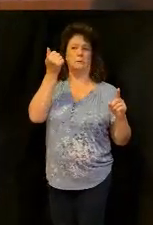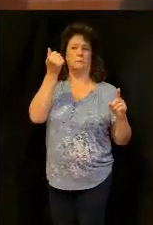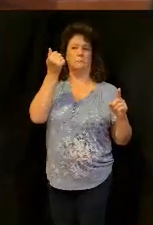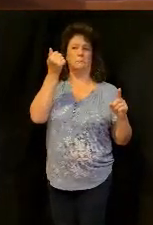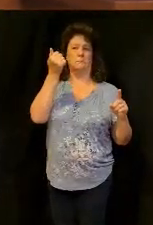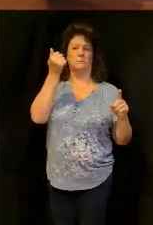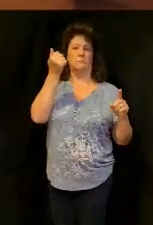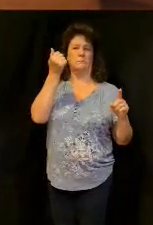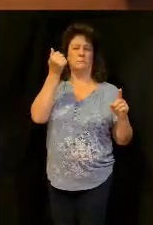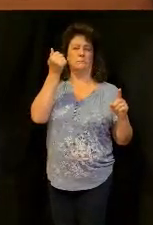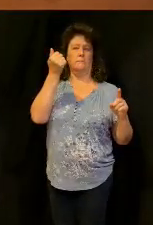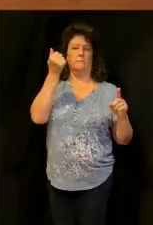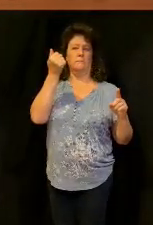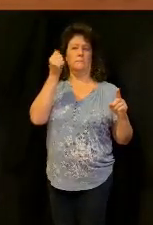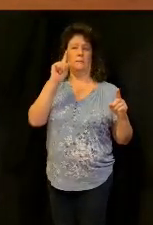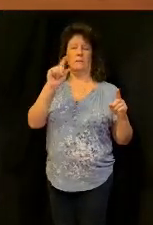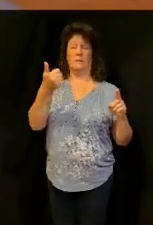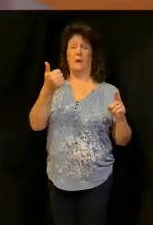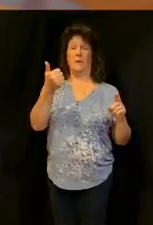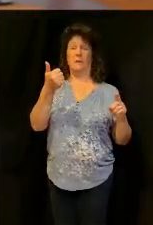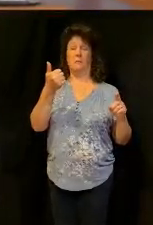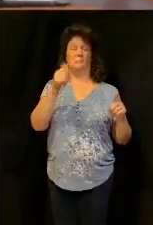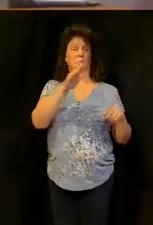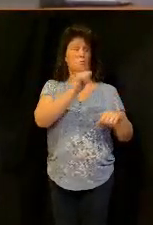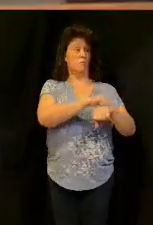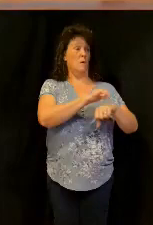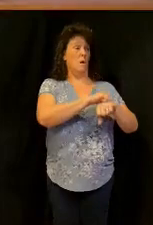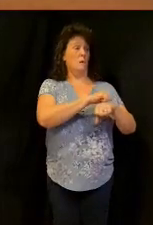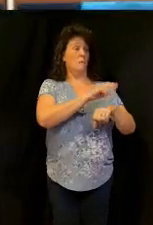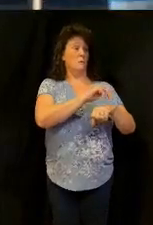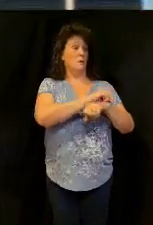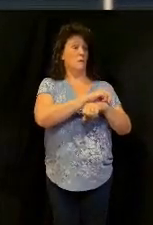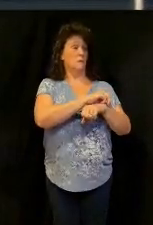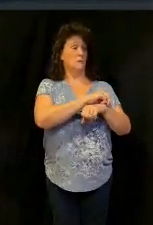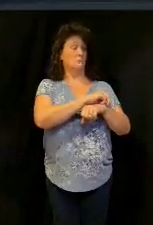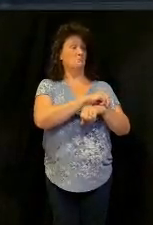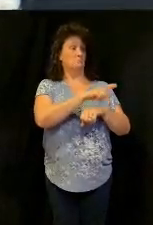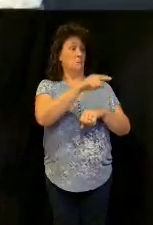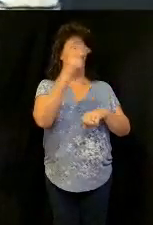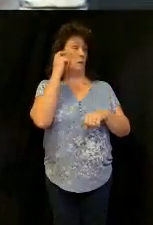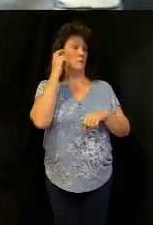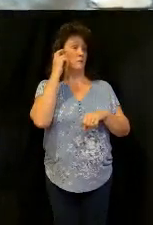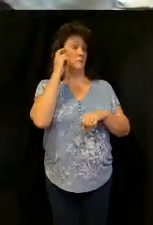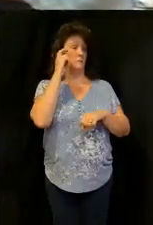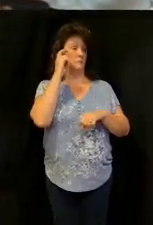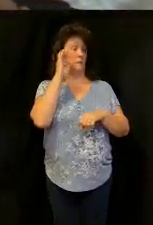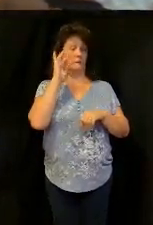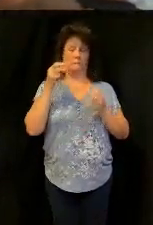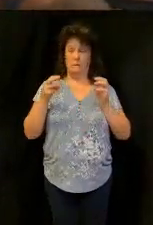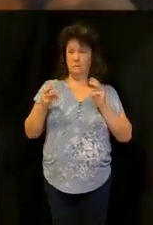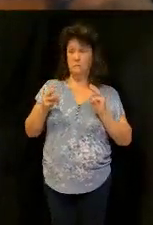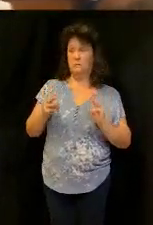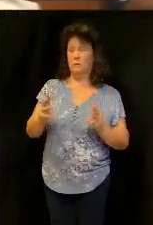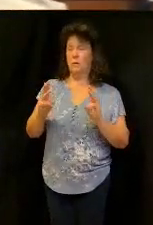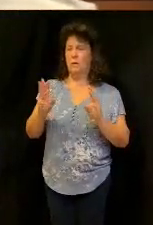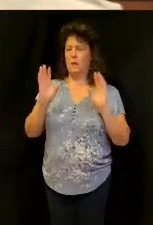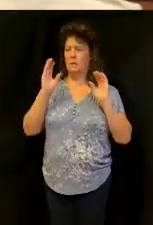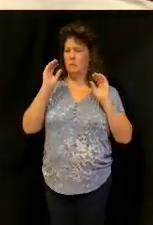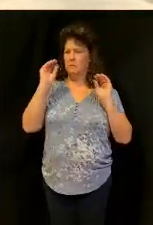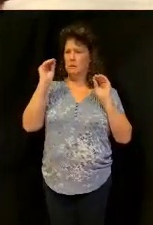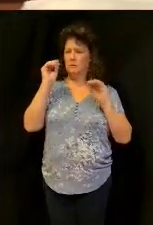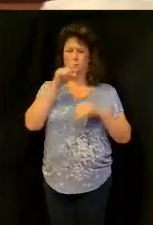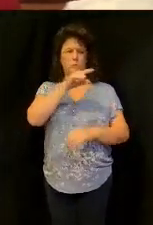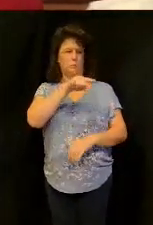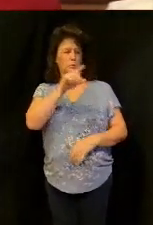And when you're talking about timing you guys in the rock you need to listen to this man this is the way this is the way I'm trying to teach you the way